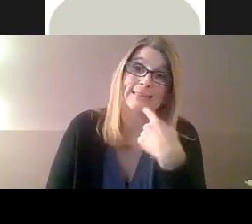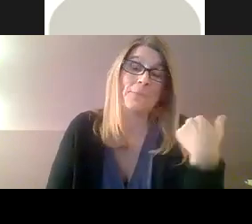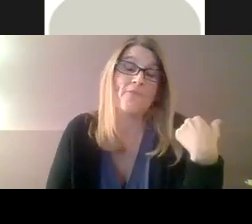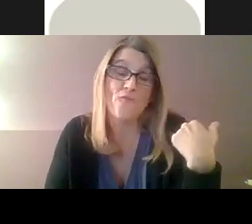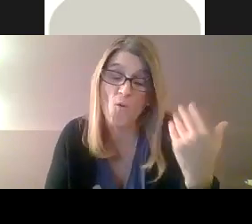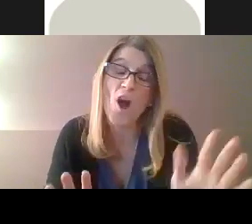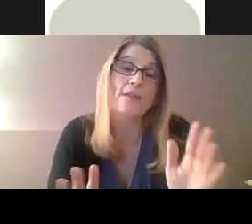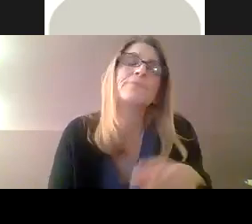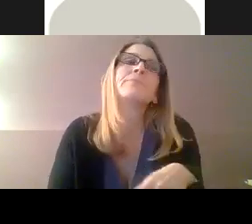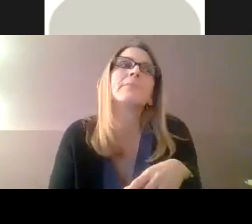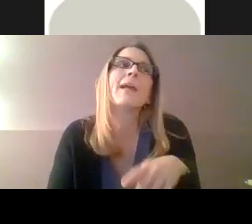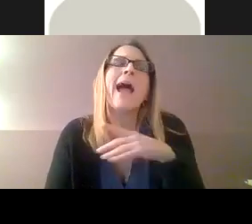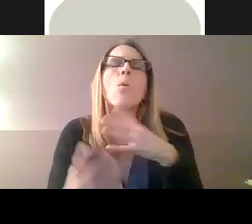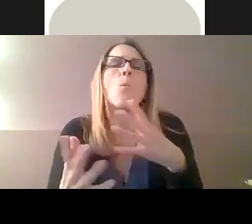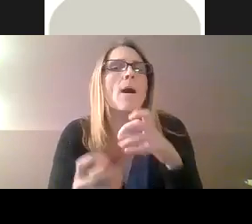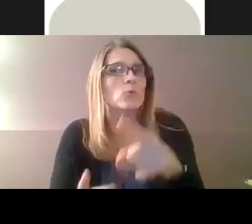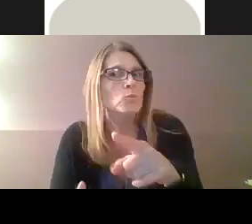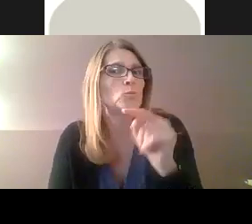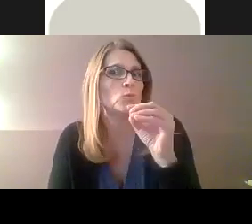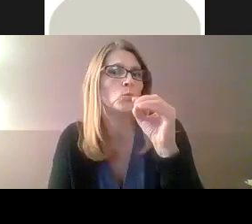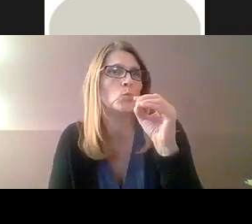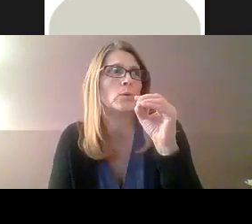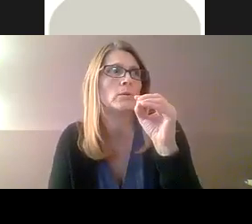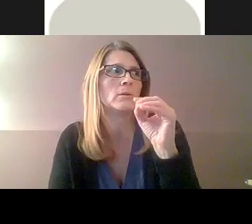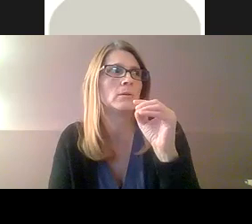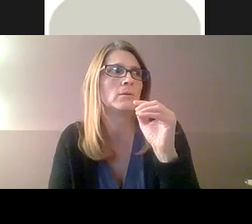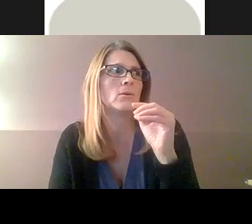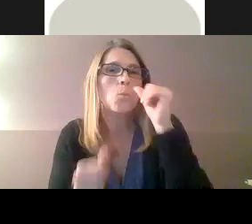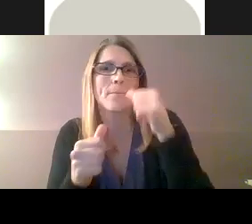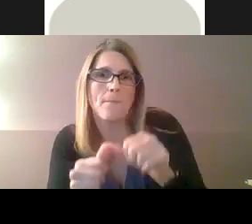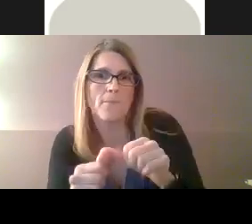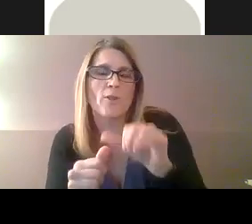And VRI should not be used in all situations, like I've mentioned.